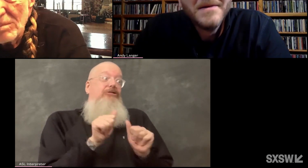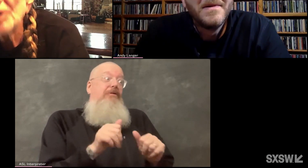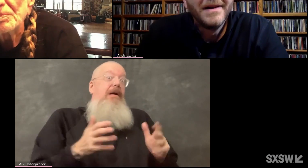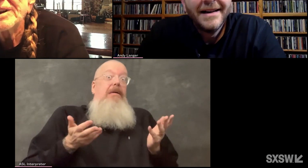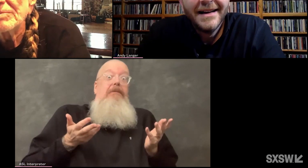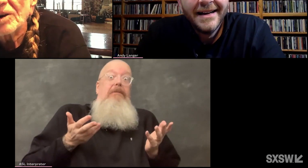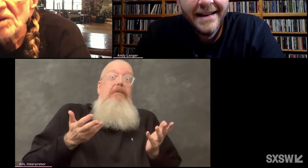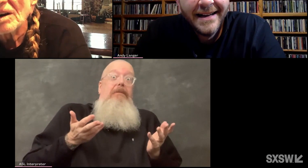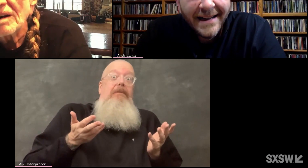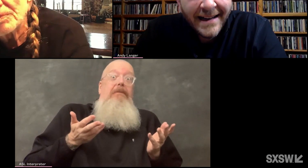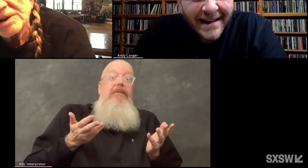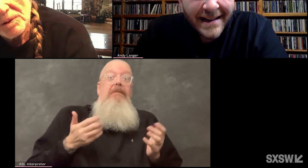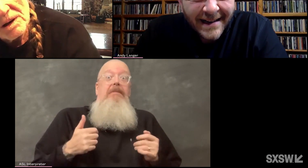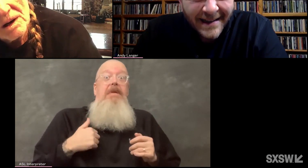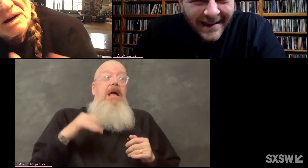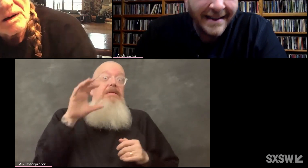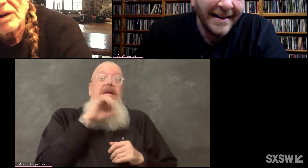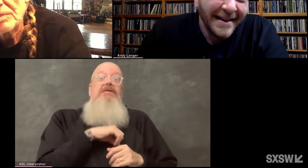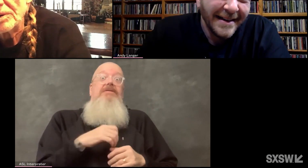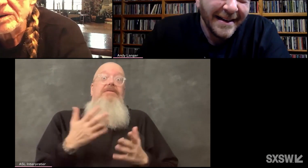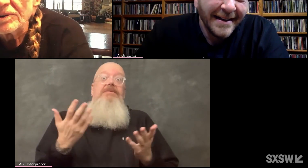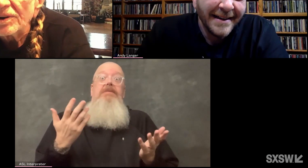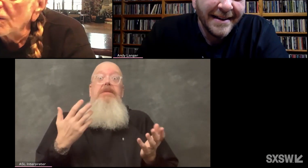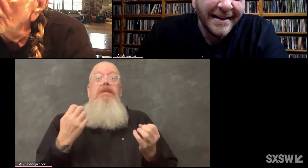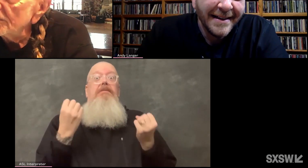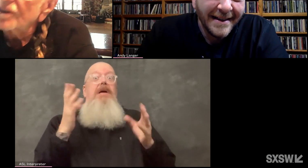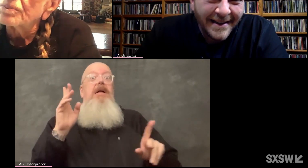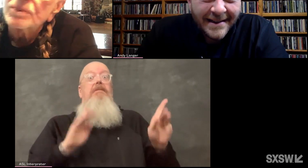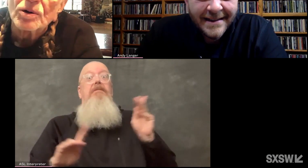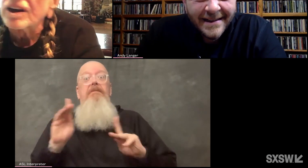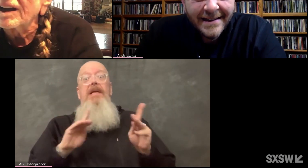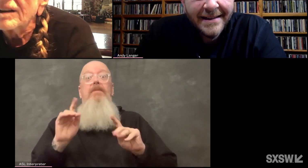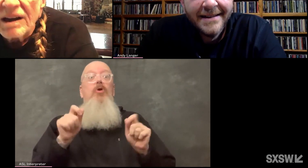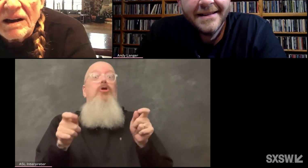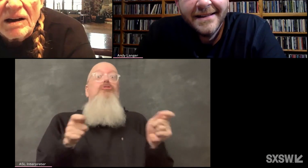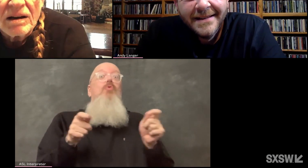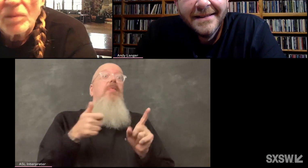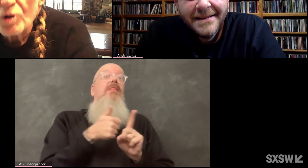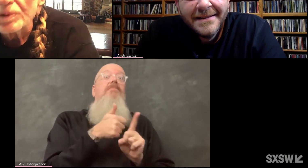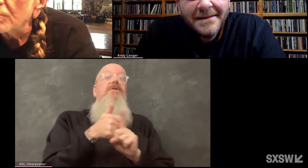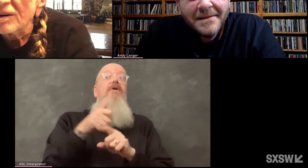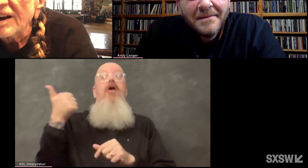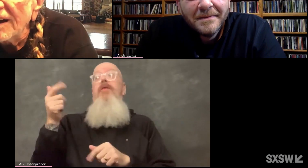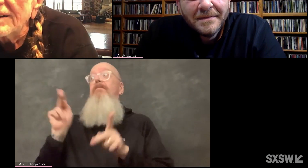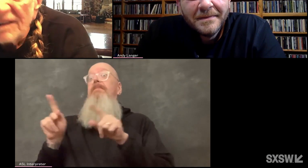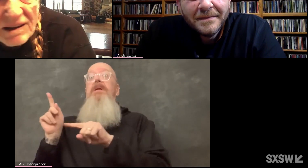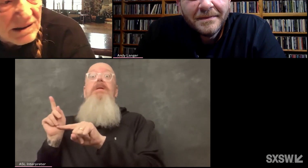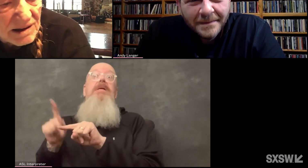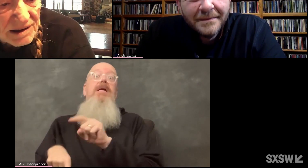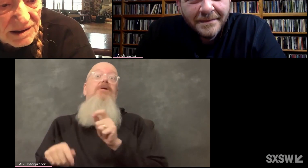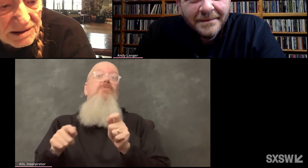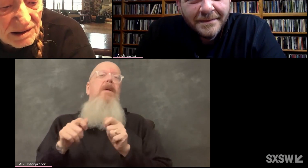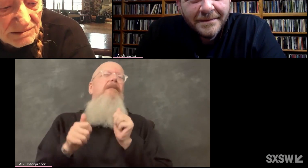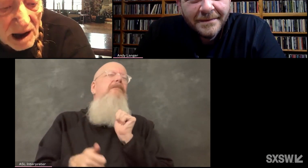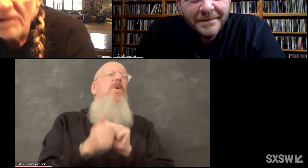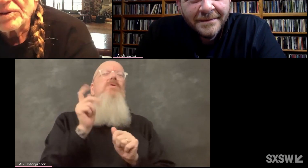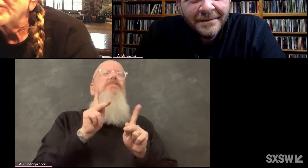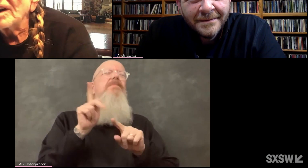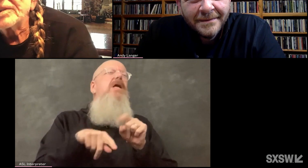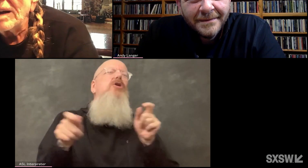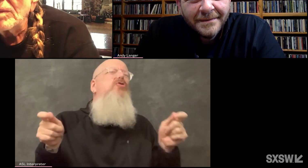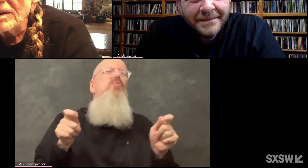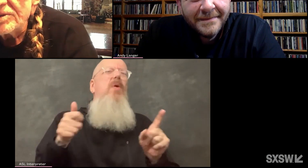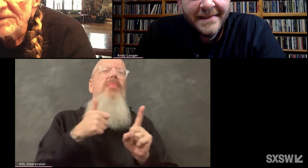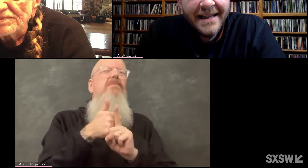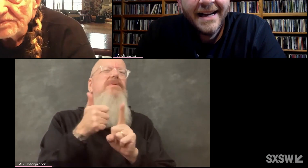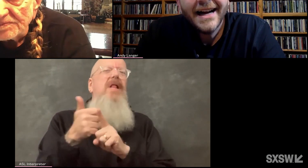It must be because a lot of people are able to control, and some people can't. Most people can't. I've never